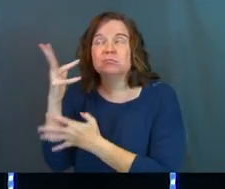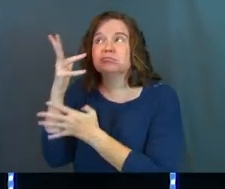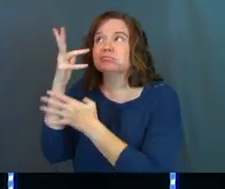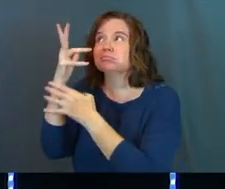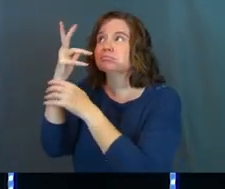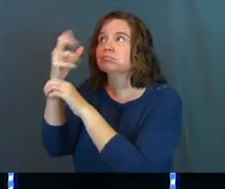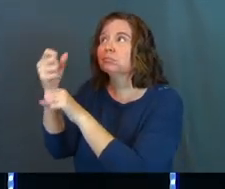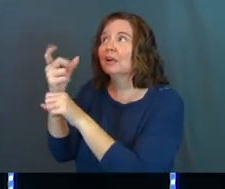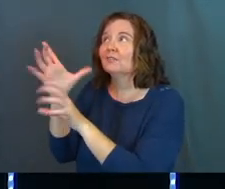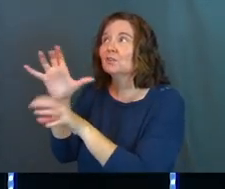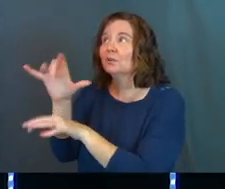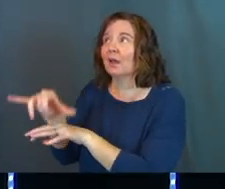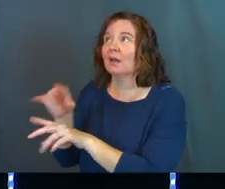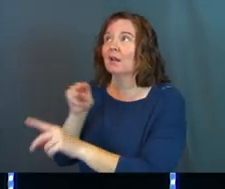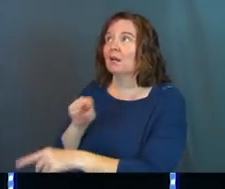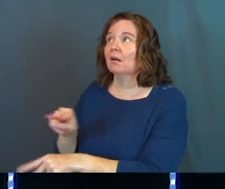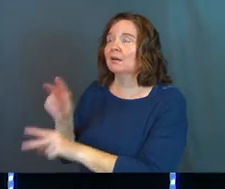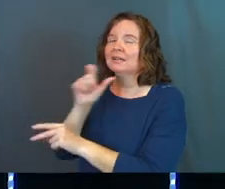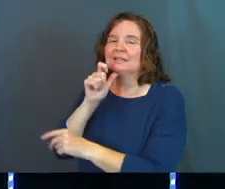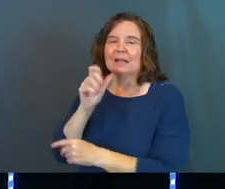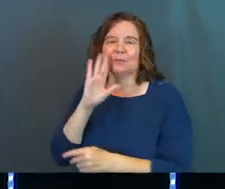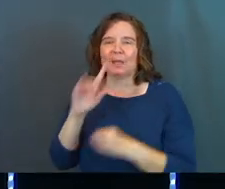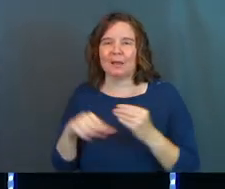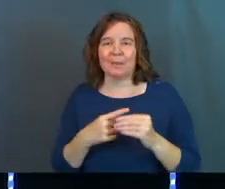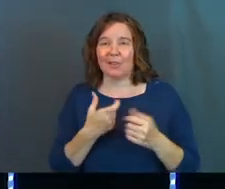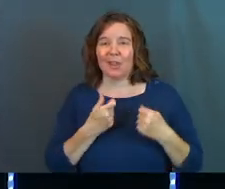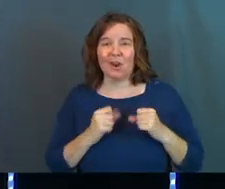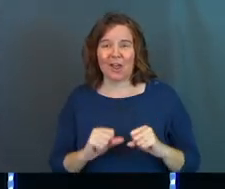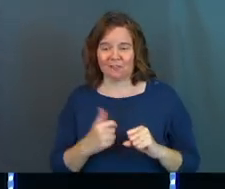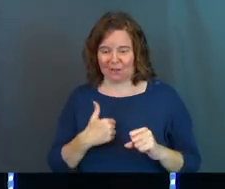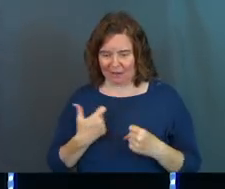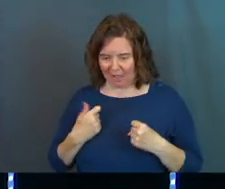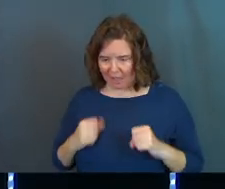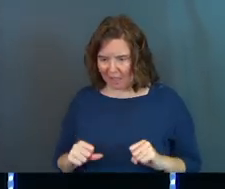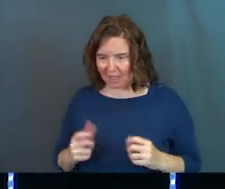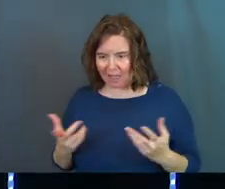And if they'll do it, it's not going to be about their efforts.